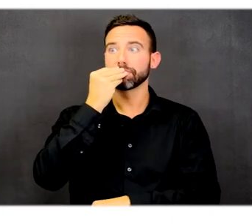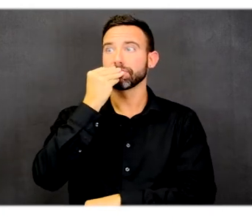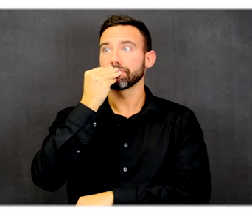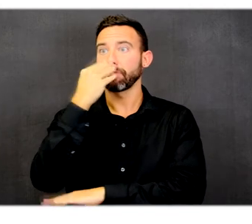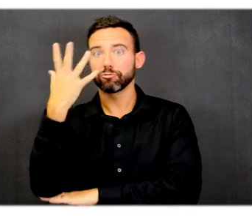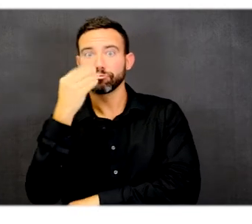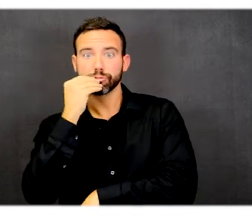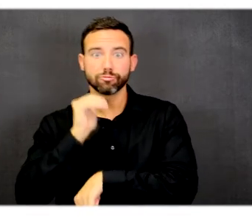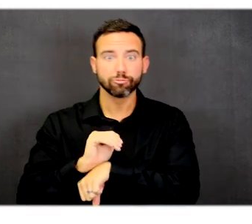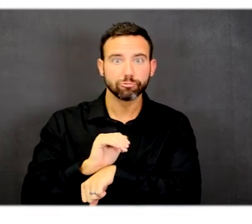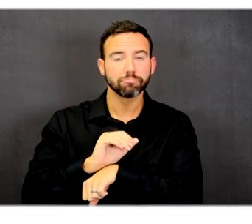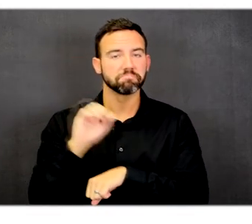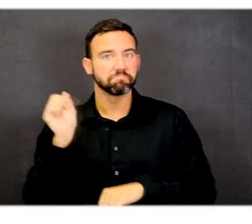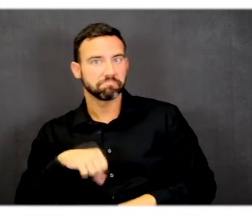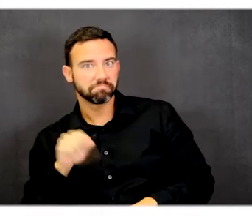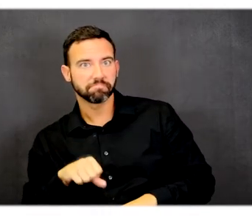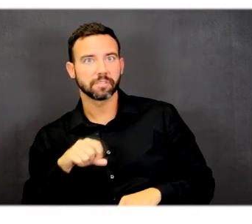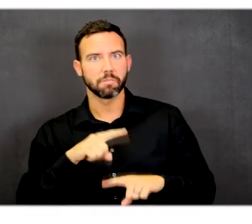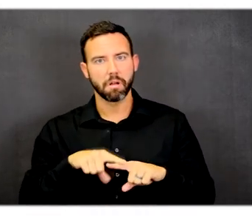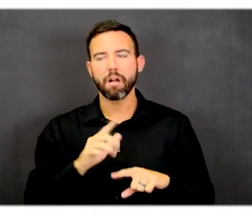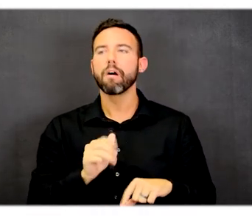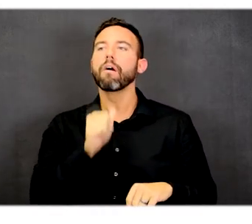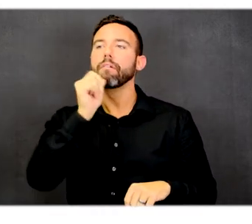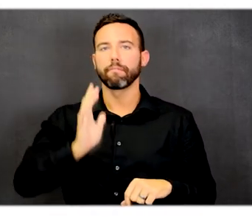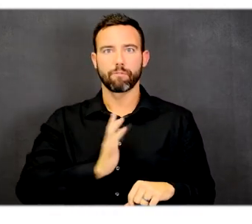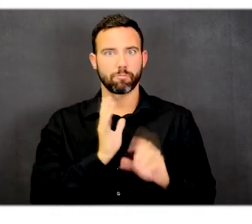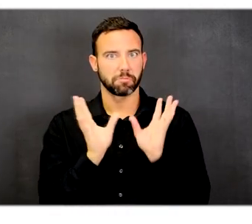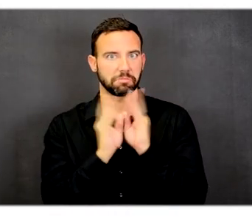a place for informal meetings for 20 to 50 people.